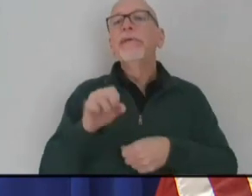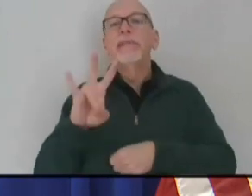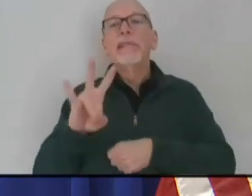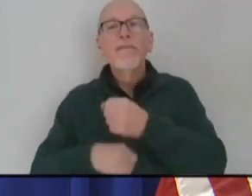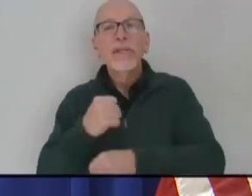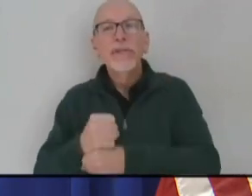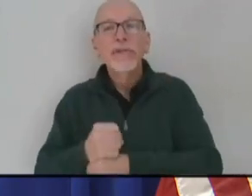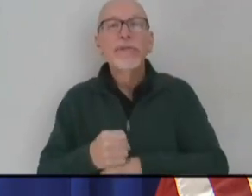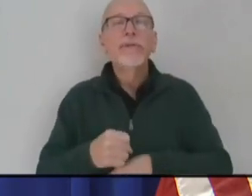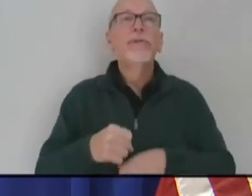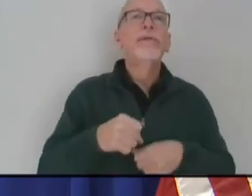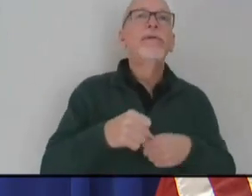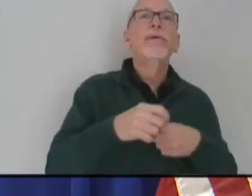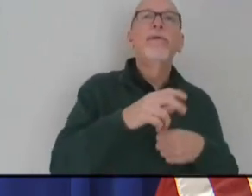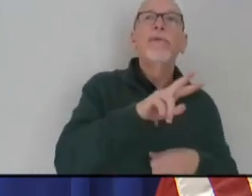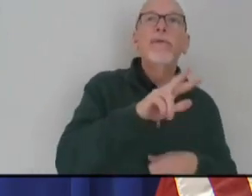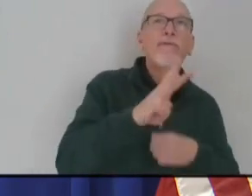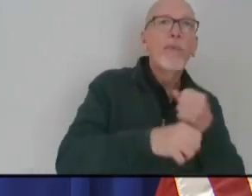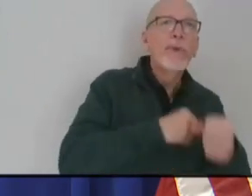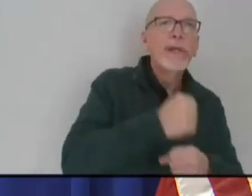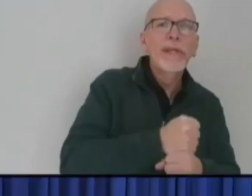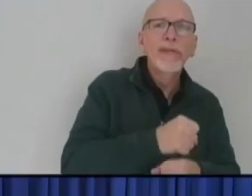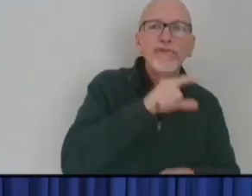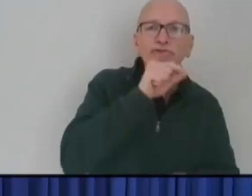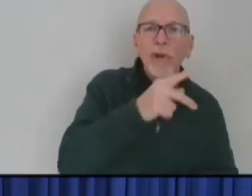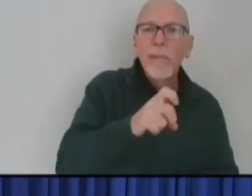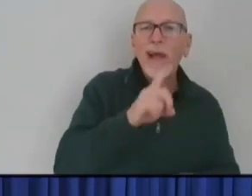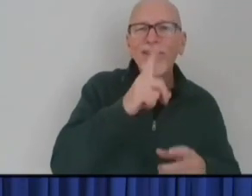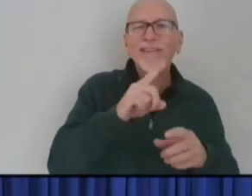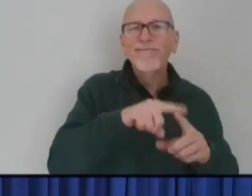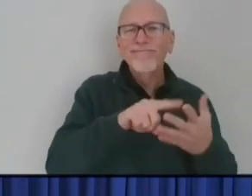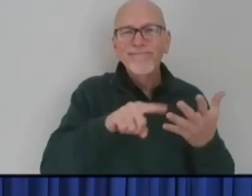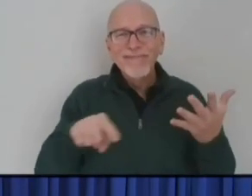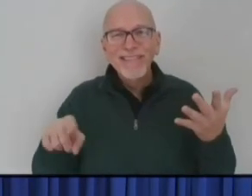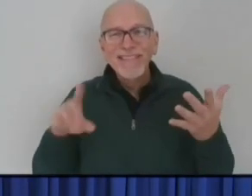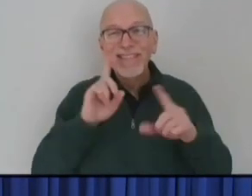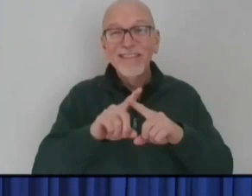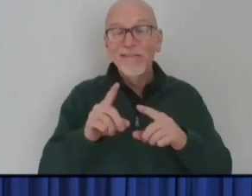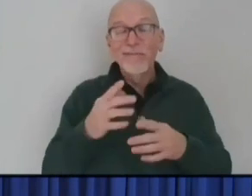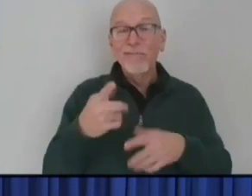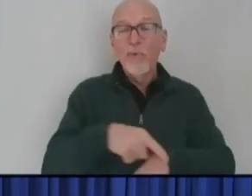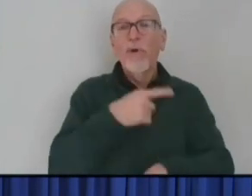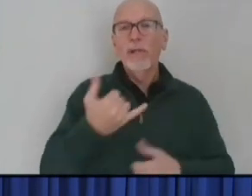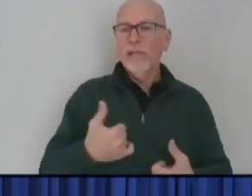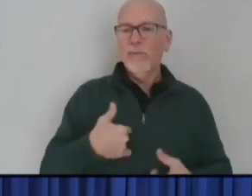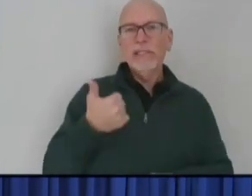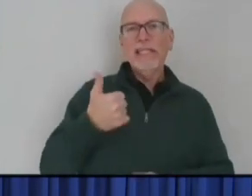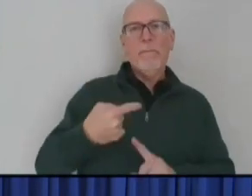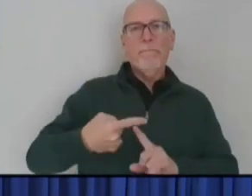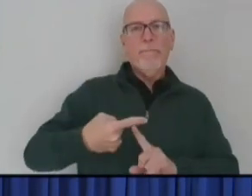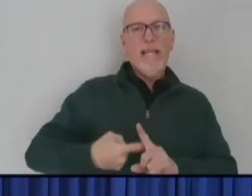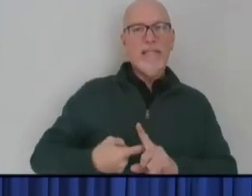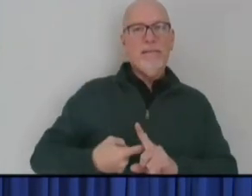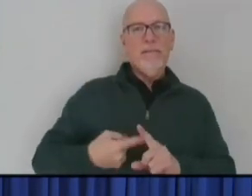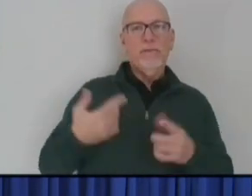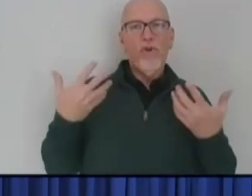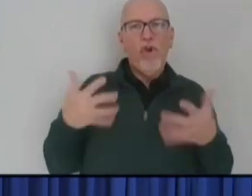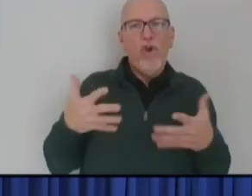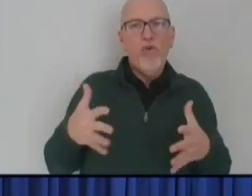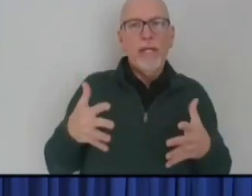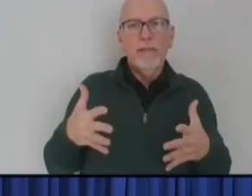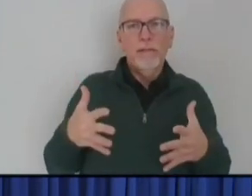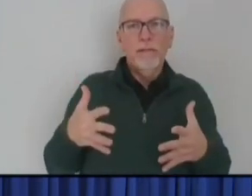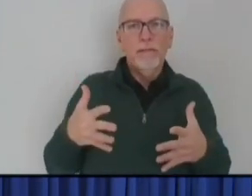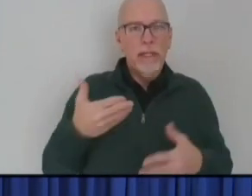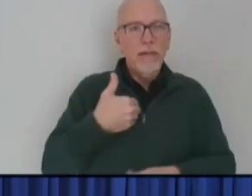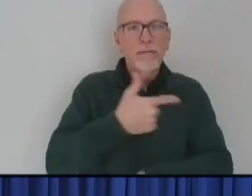nine years for measles and 34 years for chicken pox. And we're 10 months into this, and trials